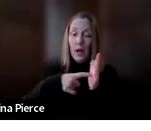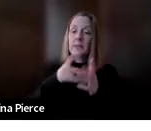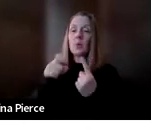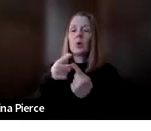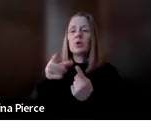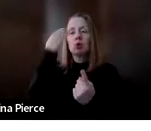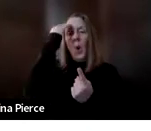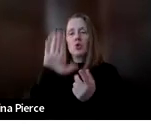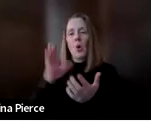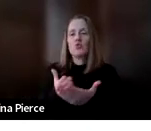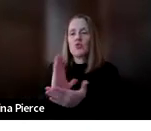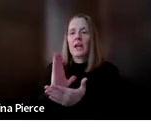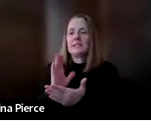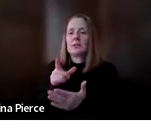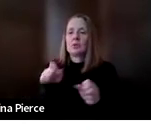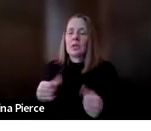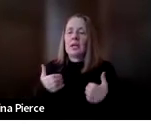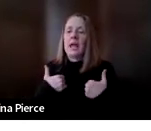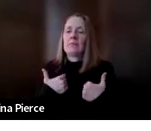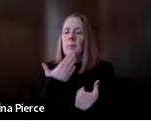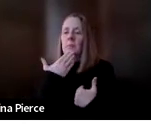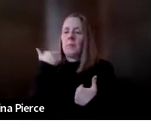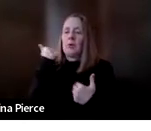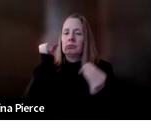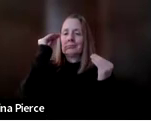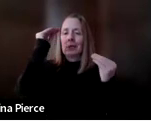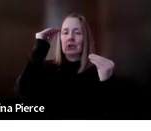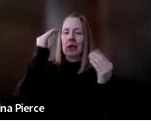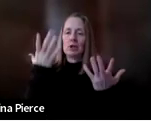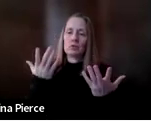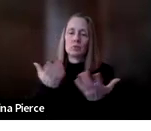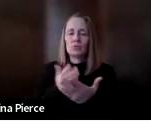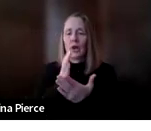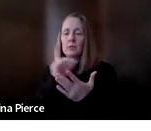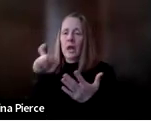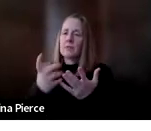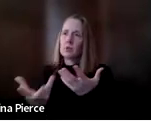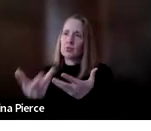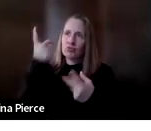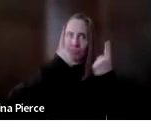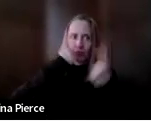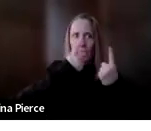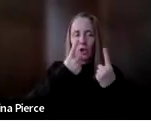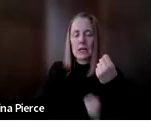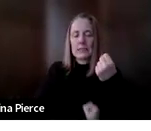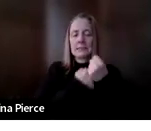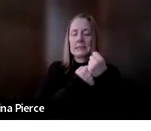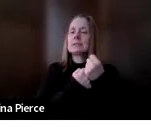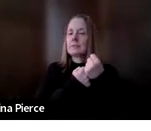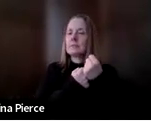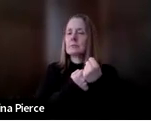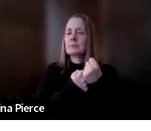are you can have a more collaborative conversation. You can say we have to consider assistive technology for every student with a